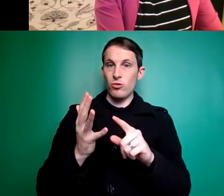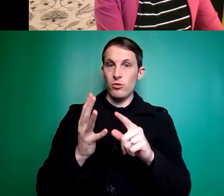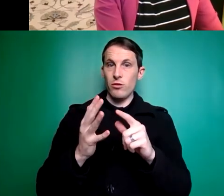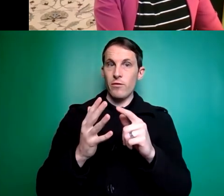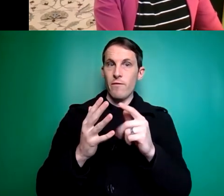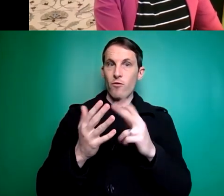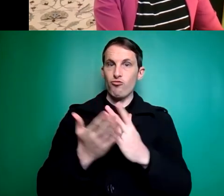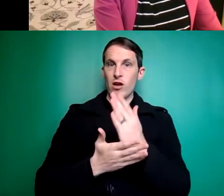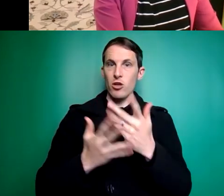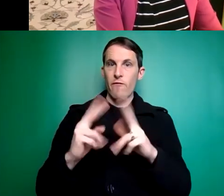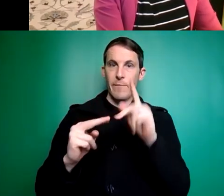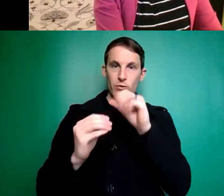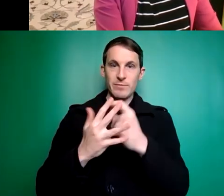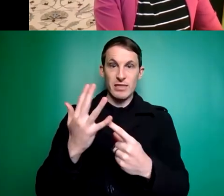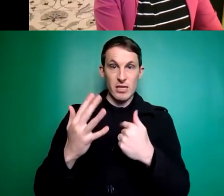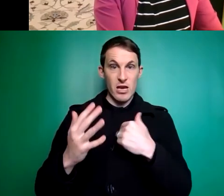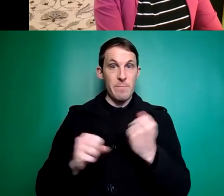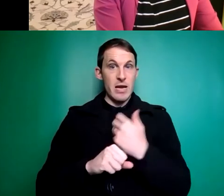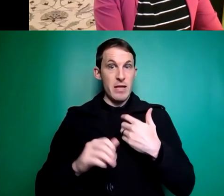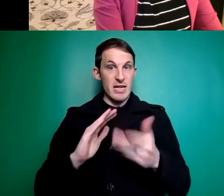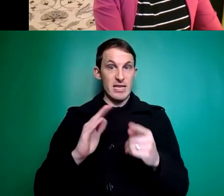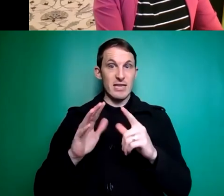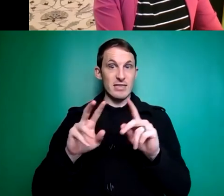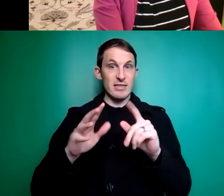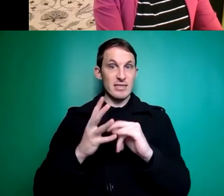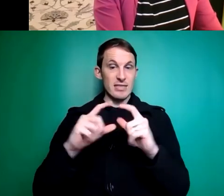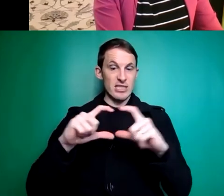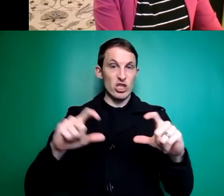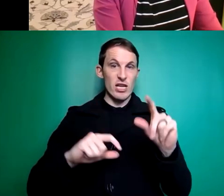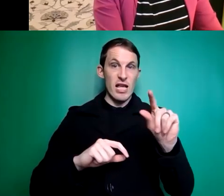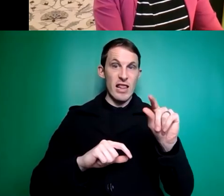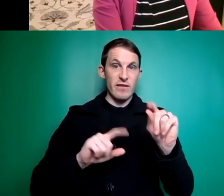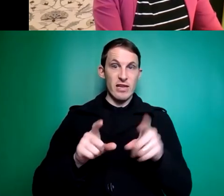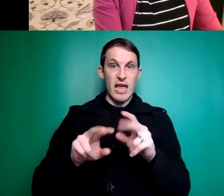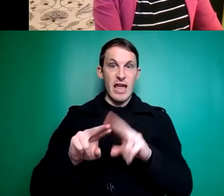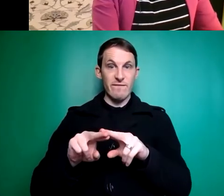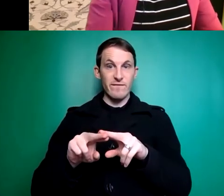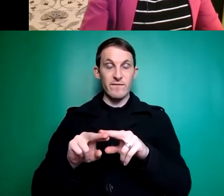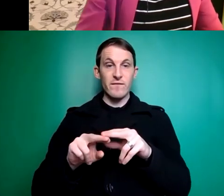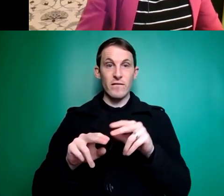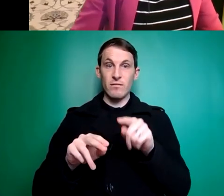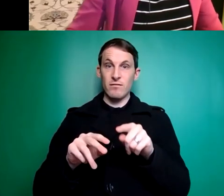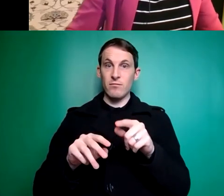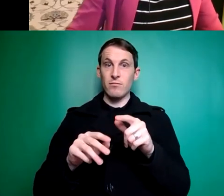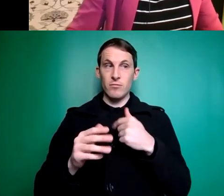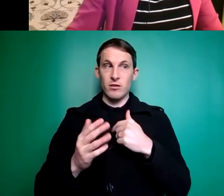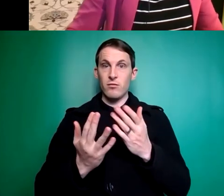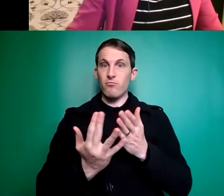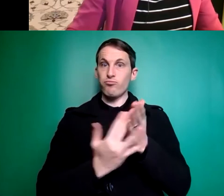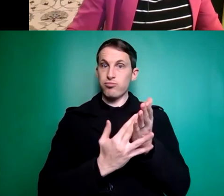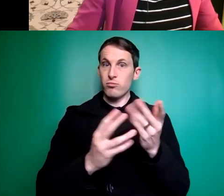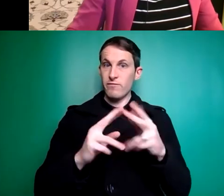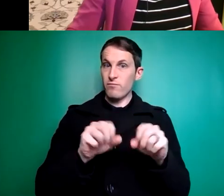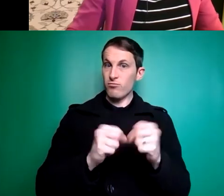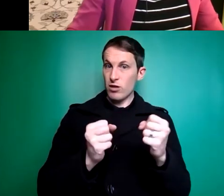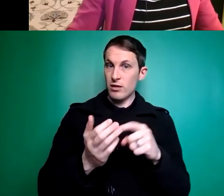myself have made complaints under section 11f of the Human Rights Act in the past you can do that so that's another option if you didn't want to go